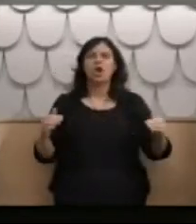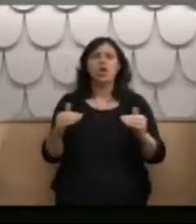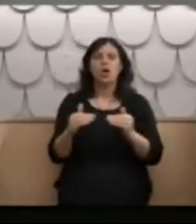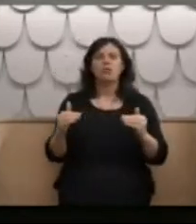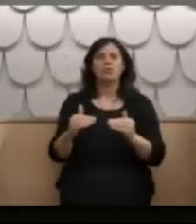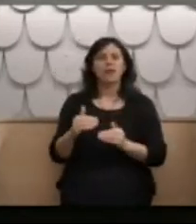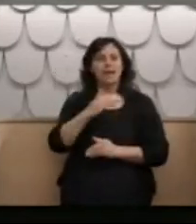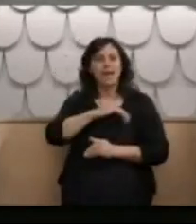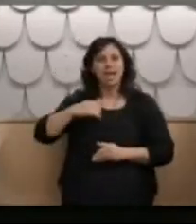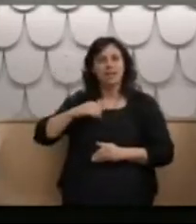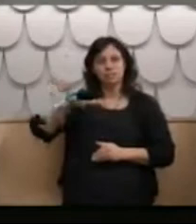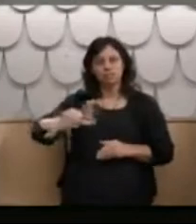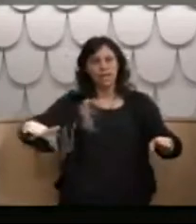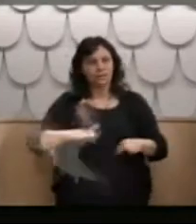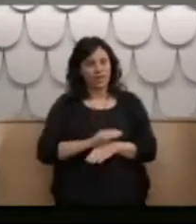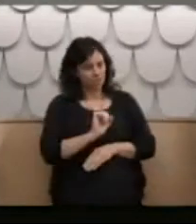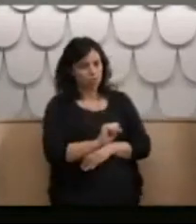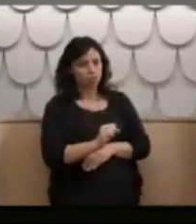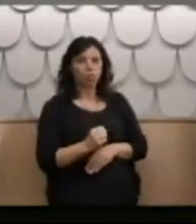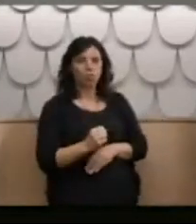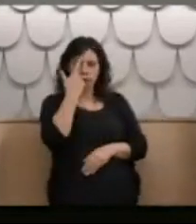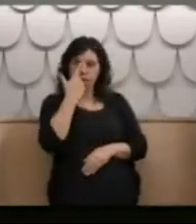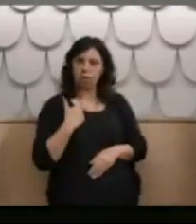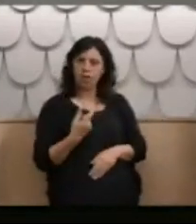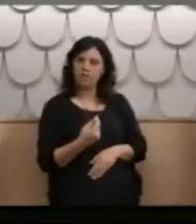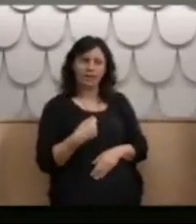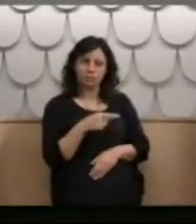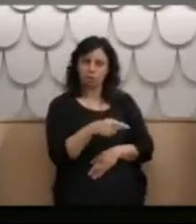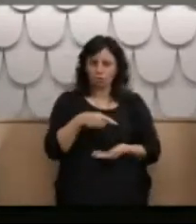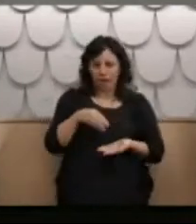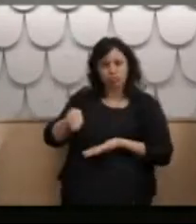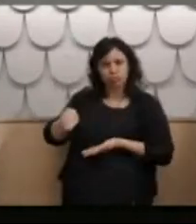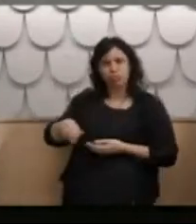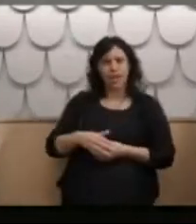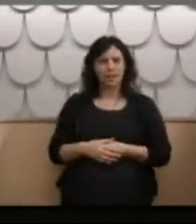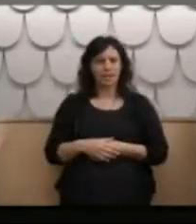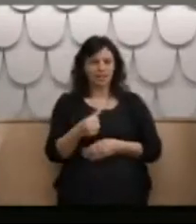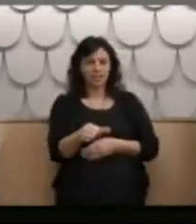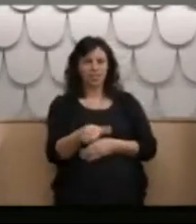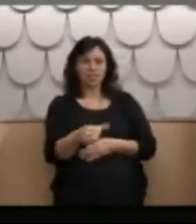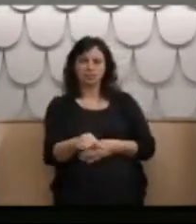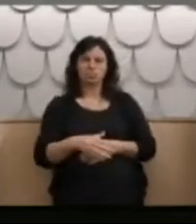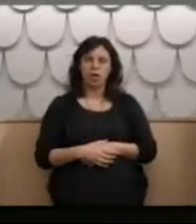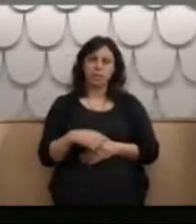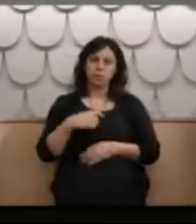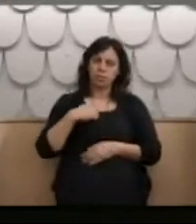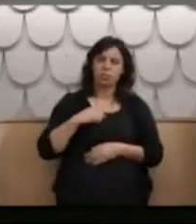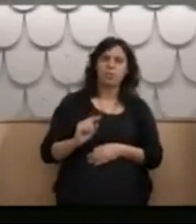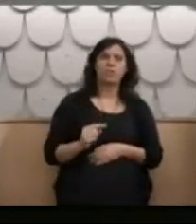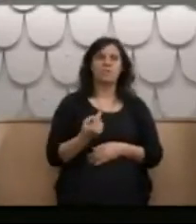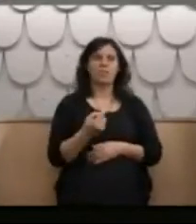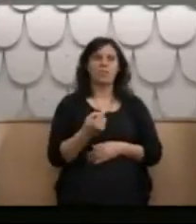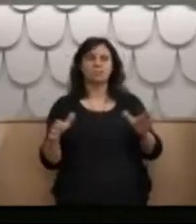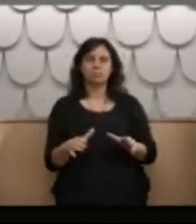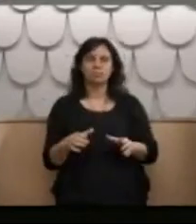government didn't pay your legal fees. Yeah. They should have paid the fees. Yeah. We were only a trial case and we, well, I can't even say